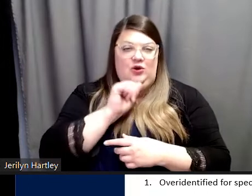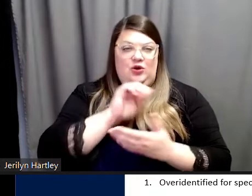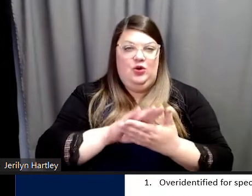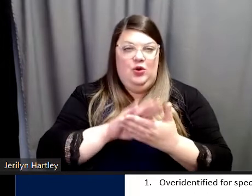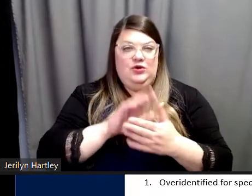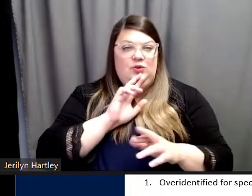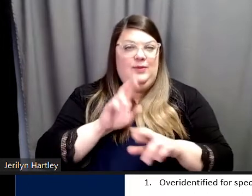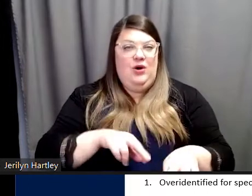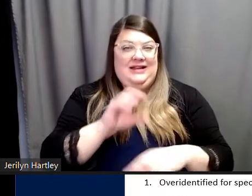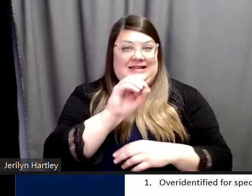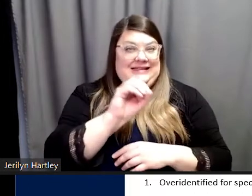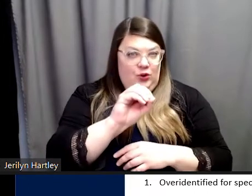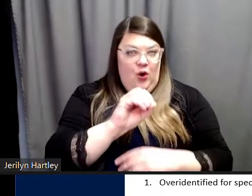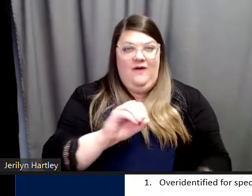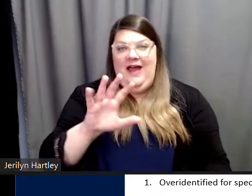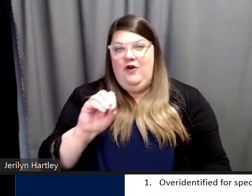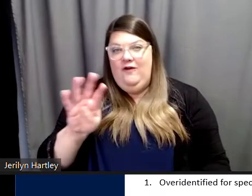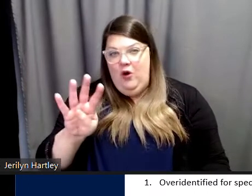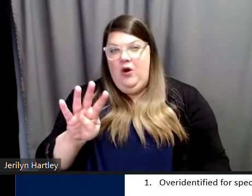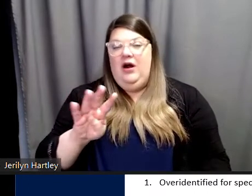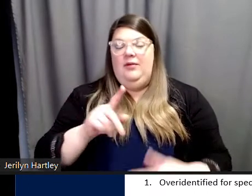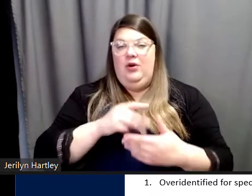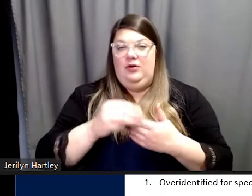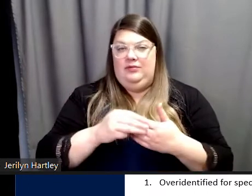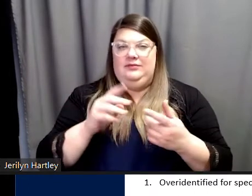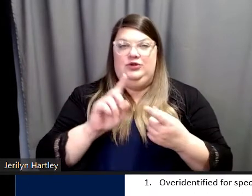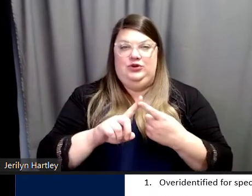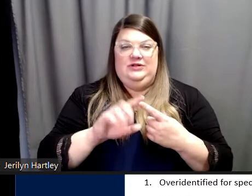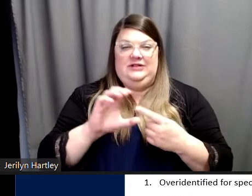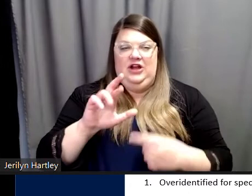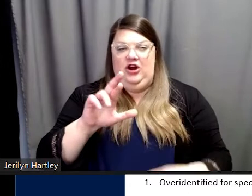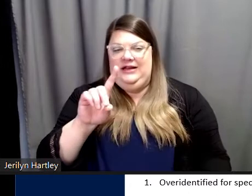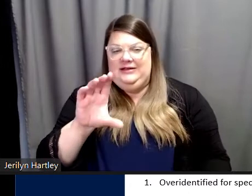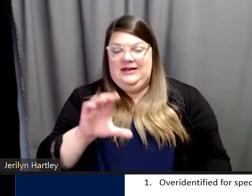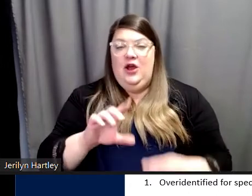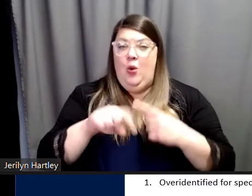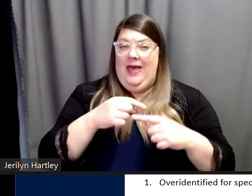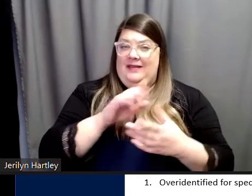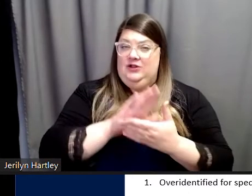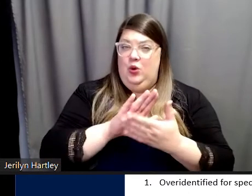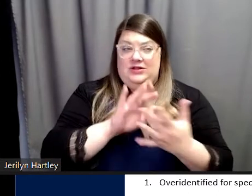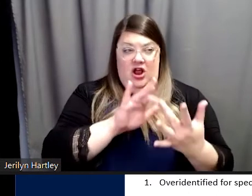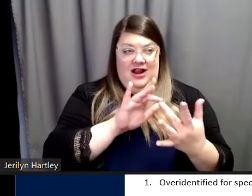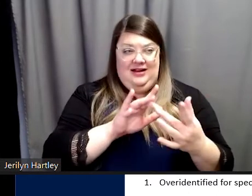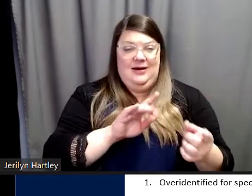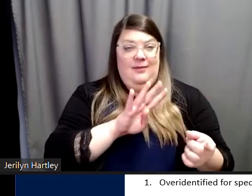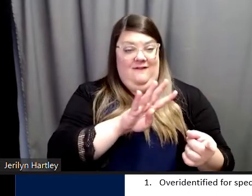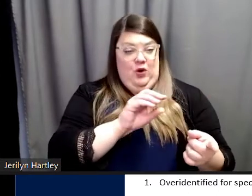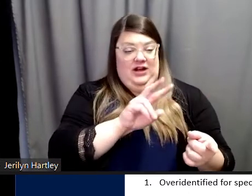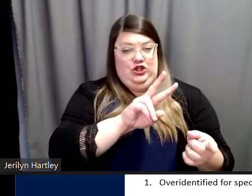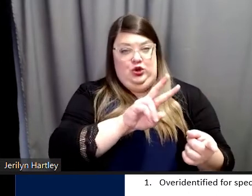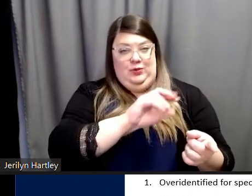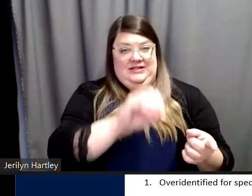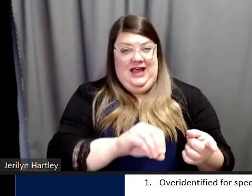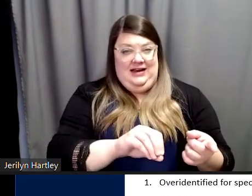504 plans to the CRDC. And when these schools were contacted, they said about 42% of them said that the